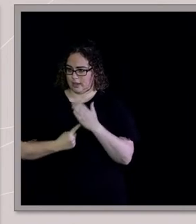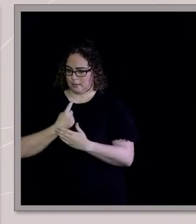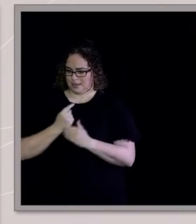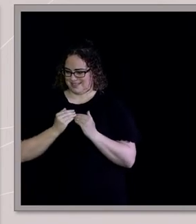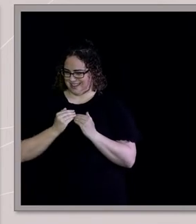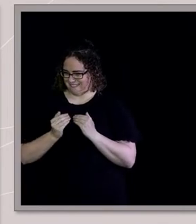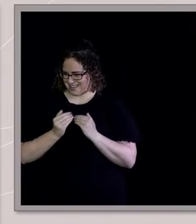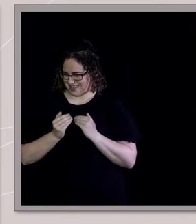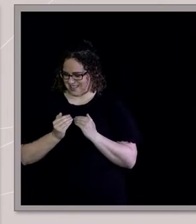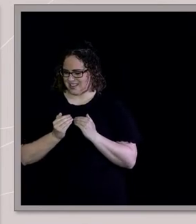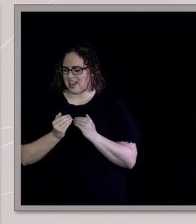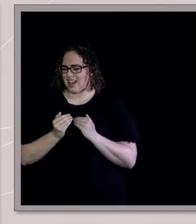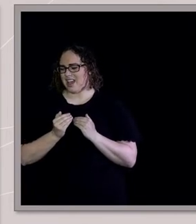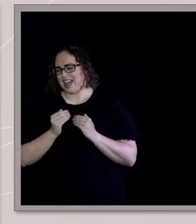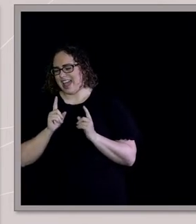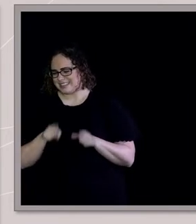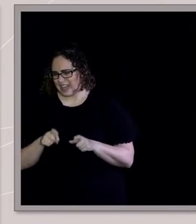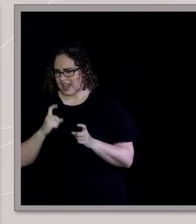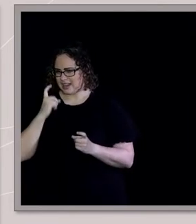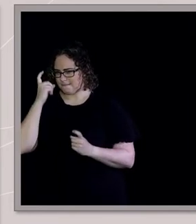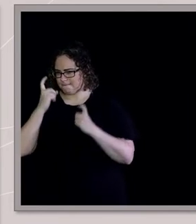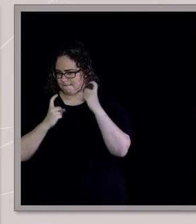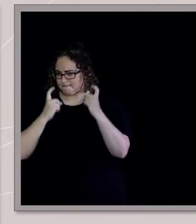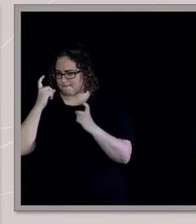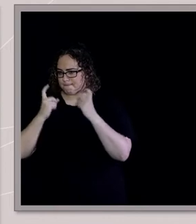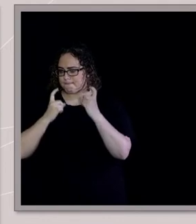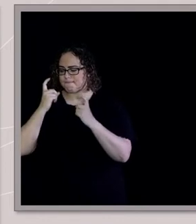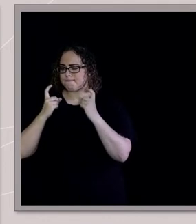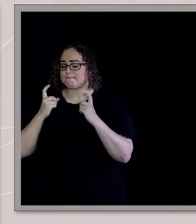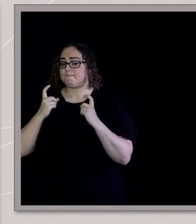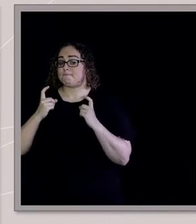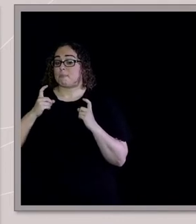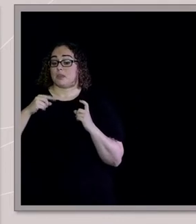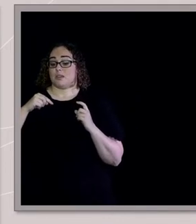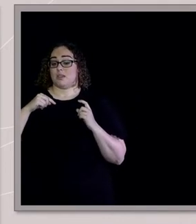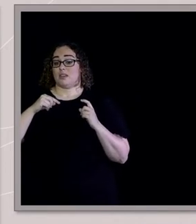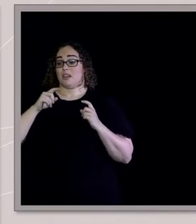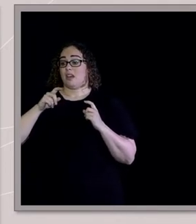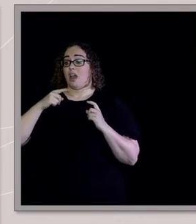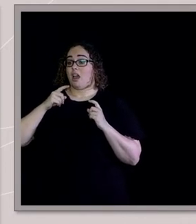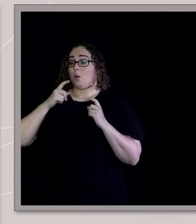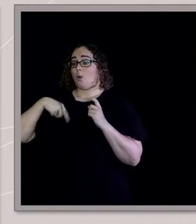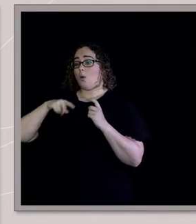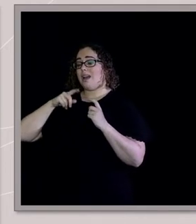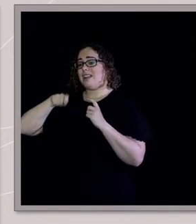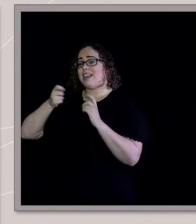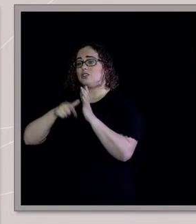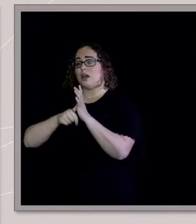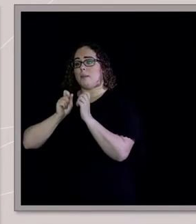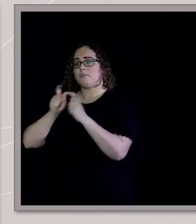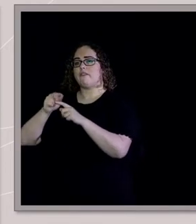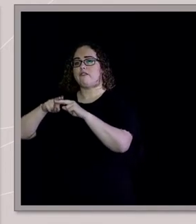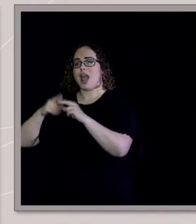the questions started to come up. So, the next time I went to a Friday night prayer meeting, these were these meetings where we would pray for an hour, I thought,